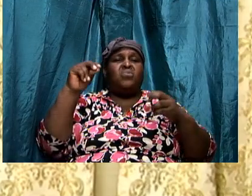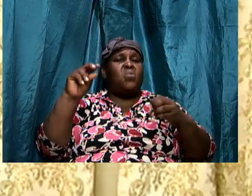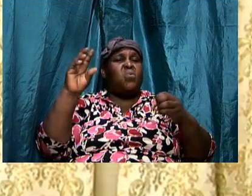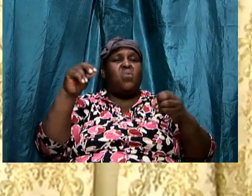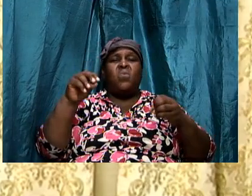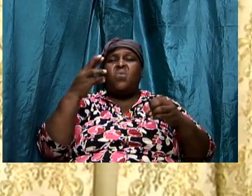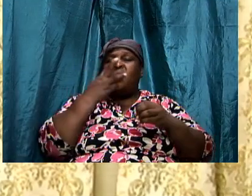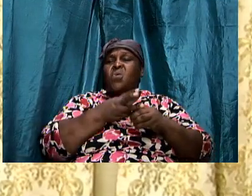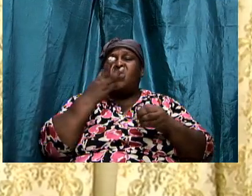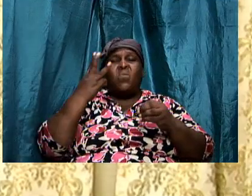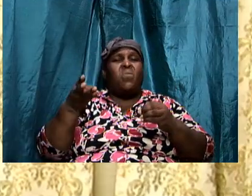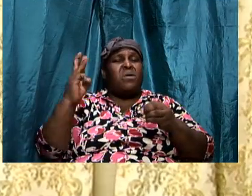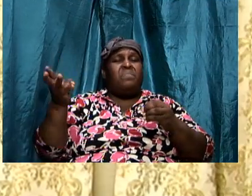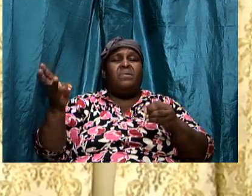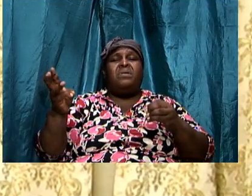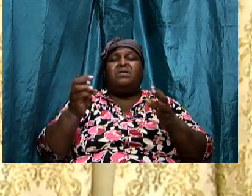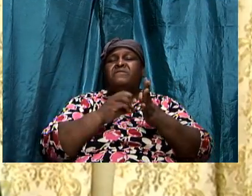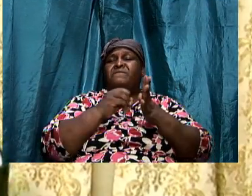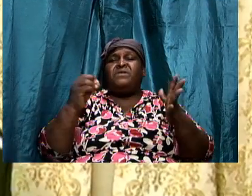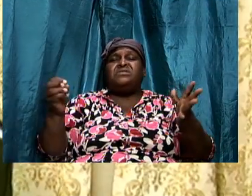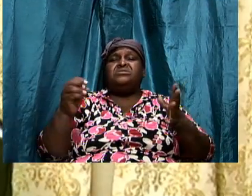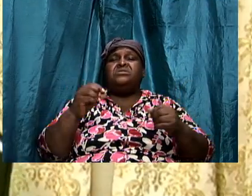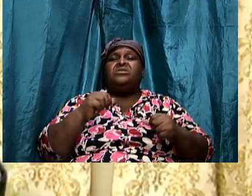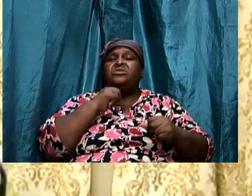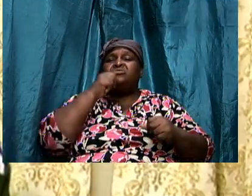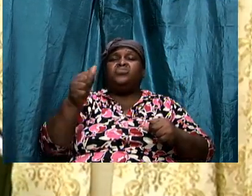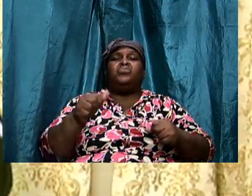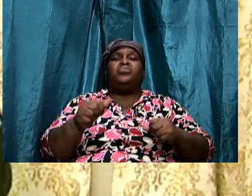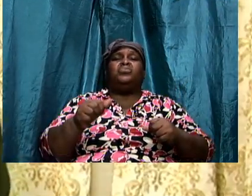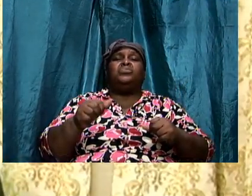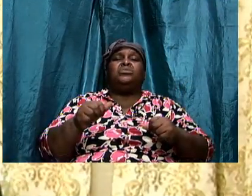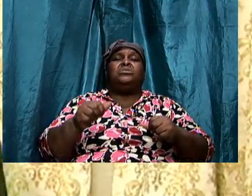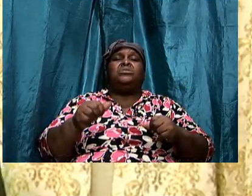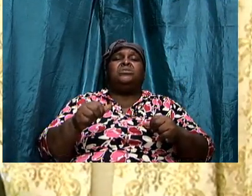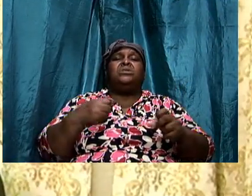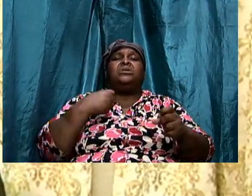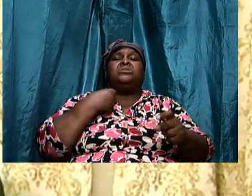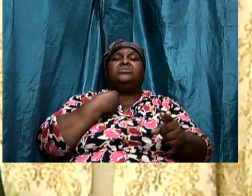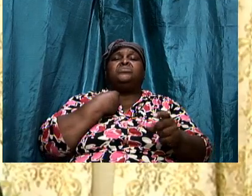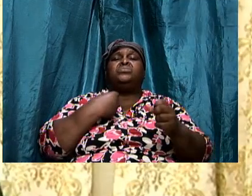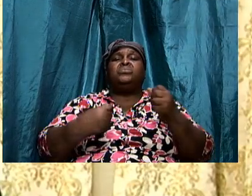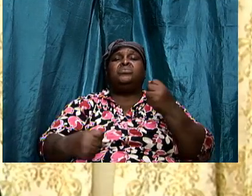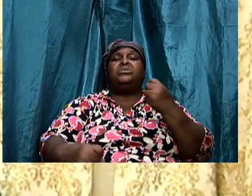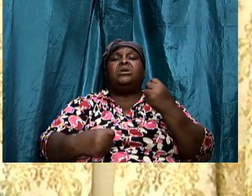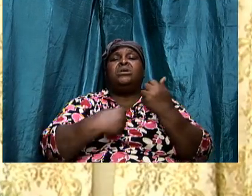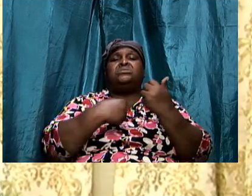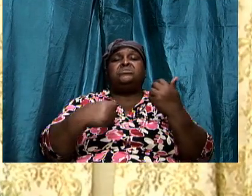And so that's the reason why many of us are constantly